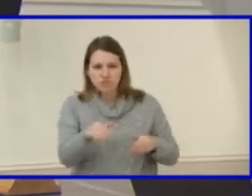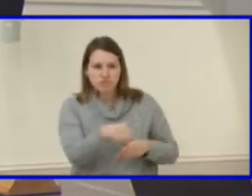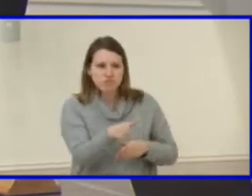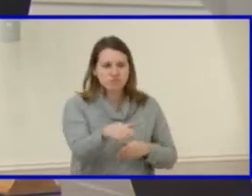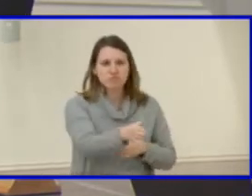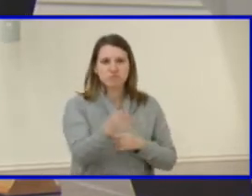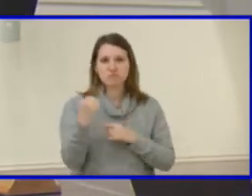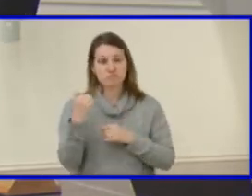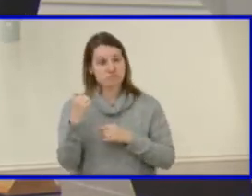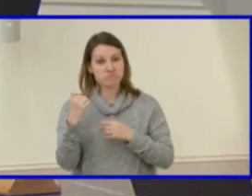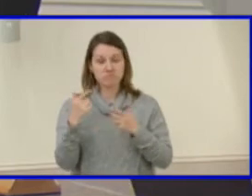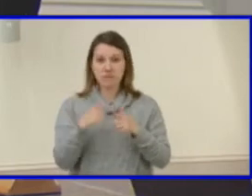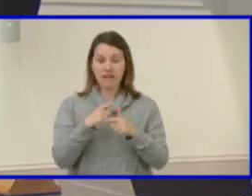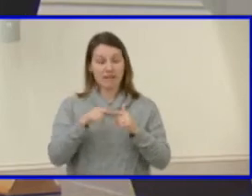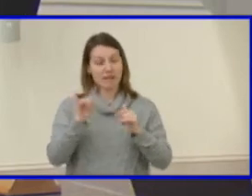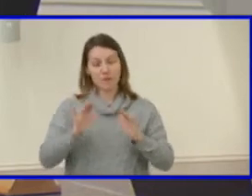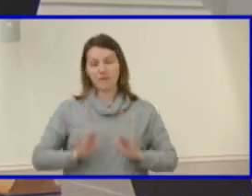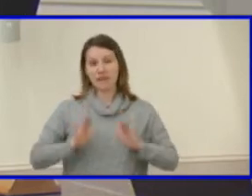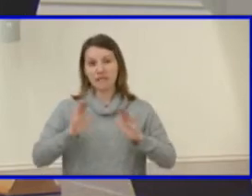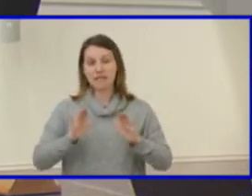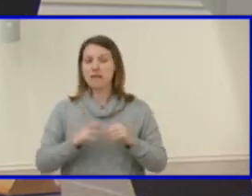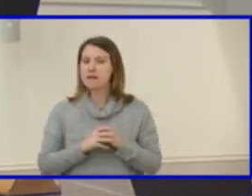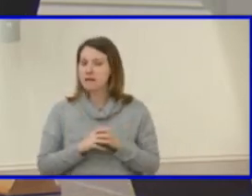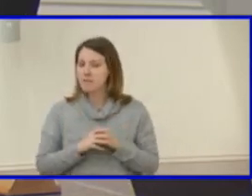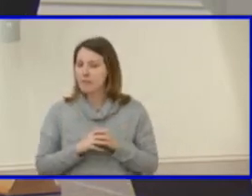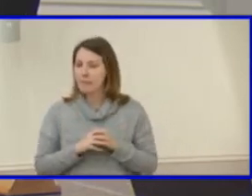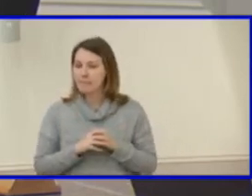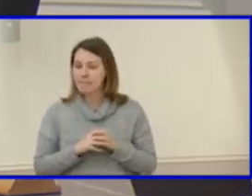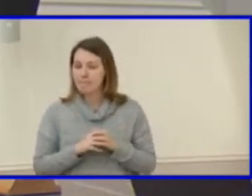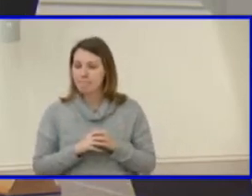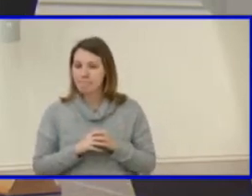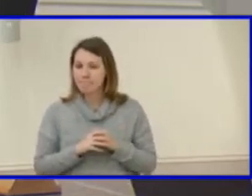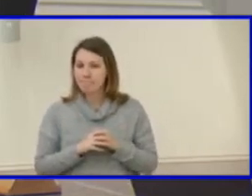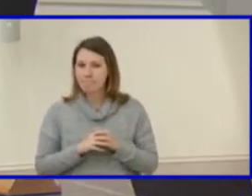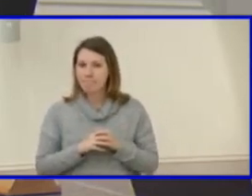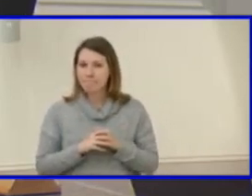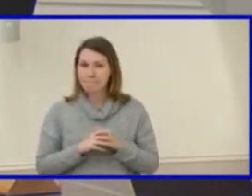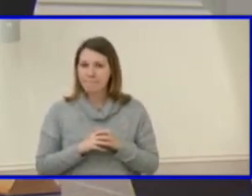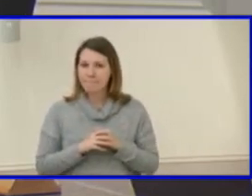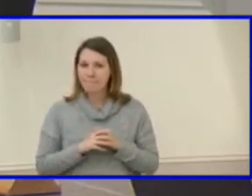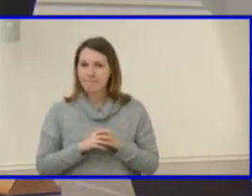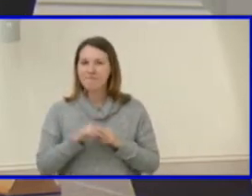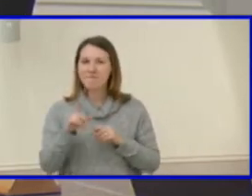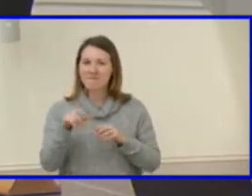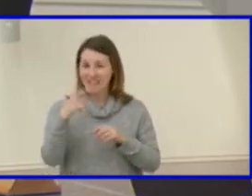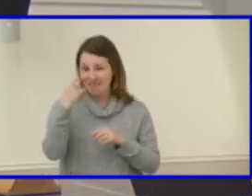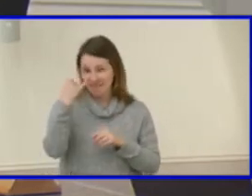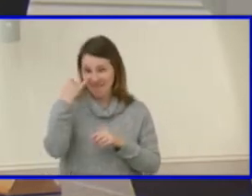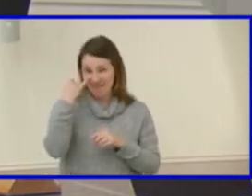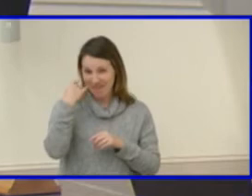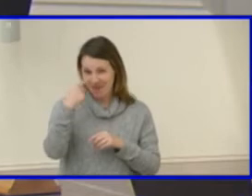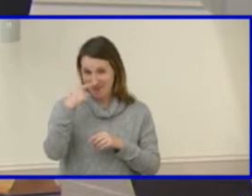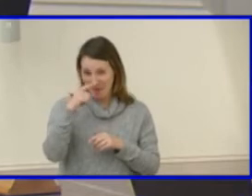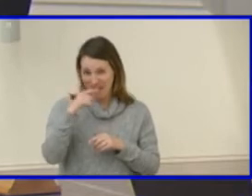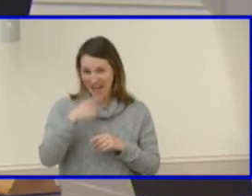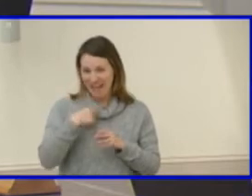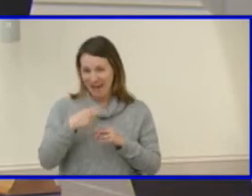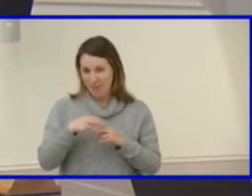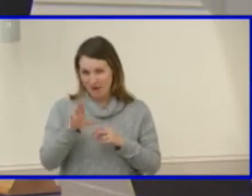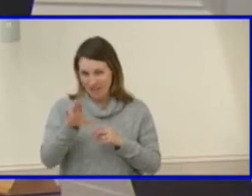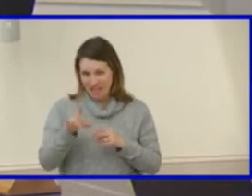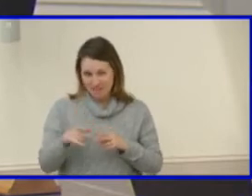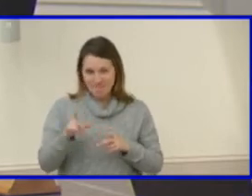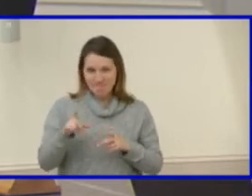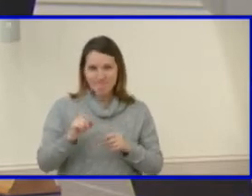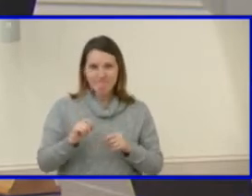that would be fantastic. Um, I wanted to put a plug in, if you don't mind briefly, um, when I saw our, um, career clusters